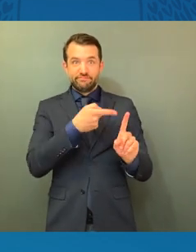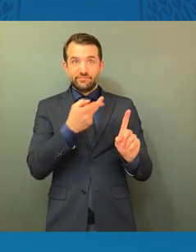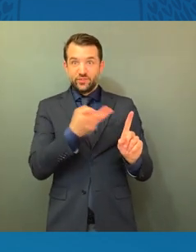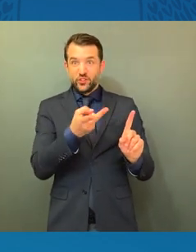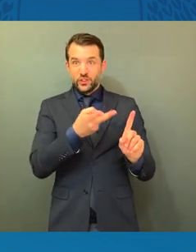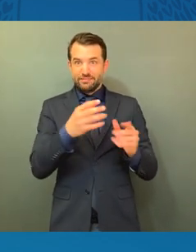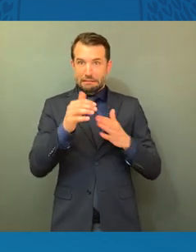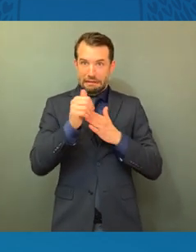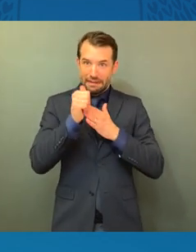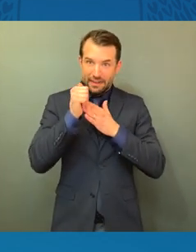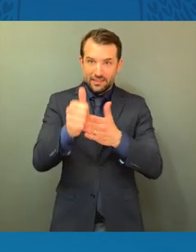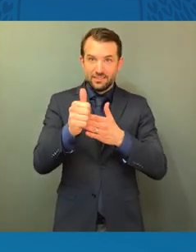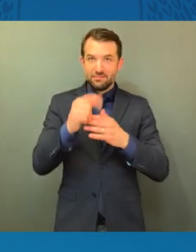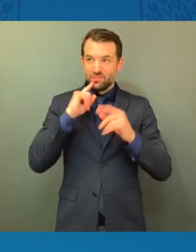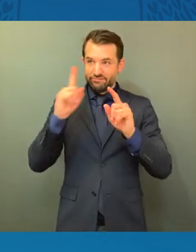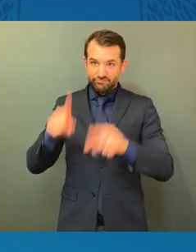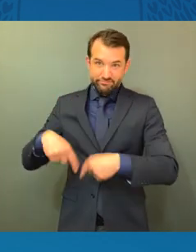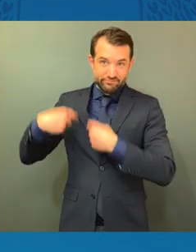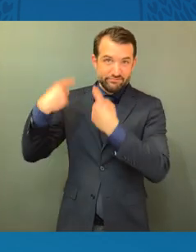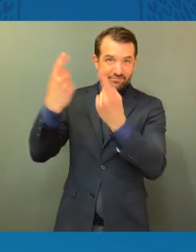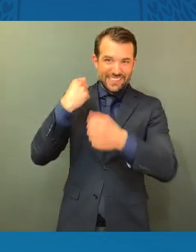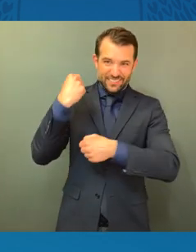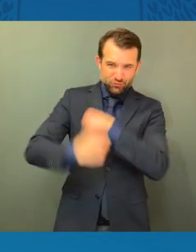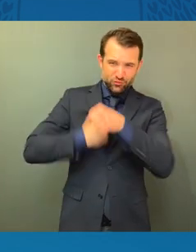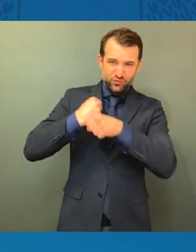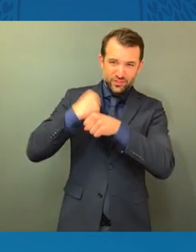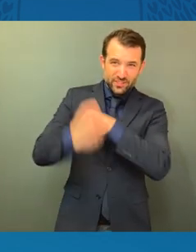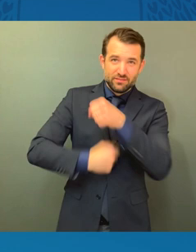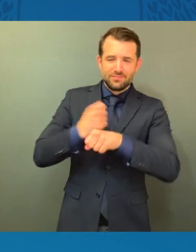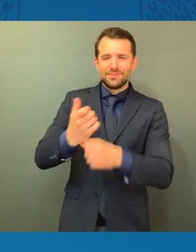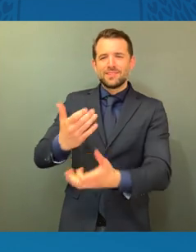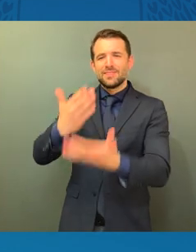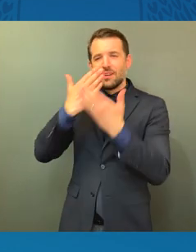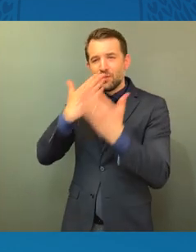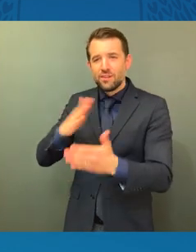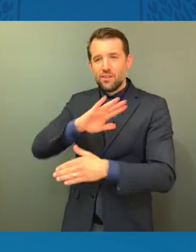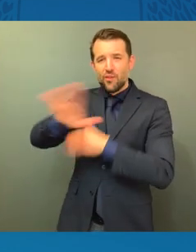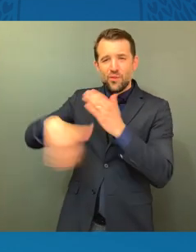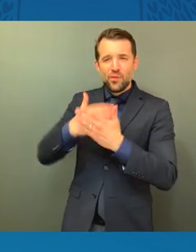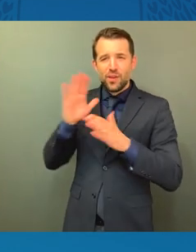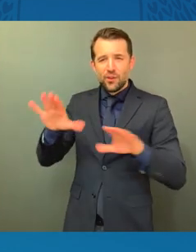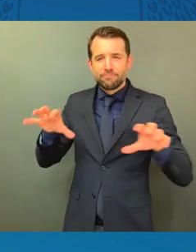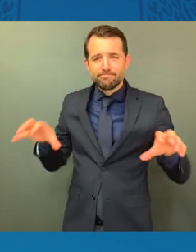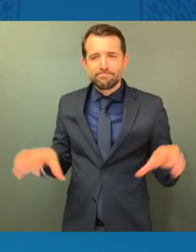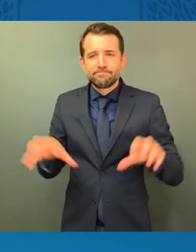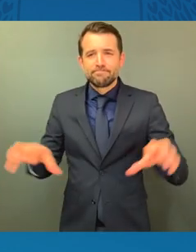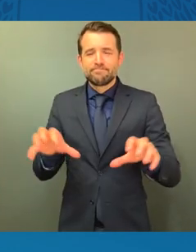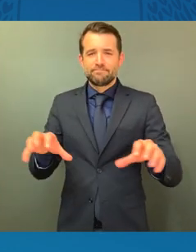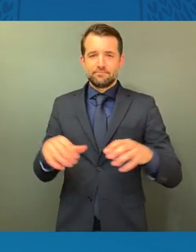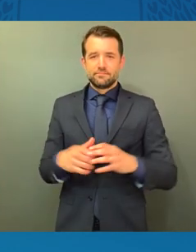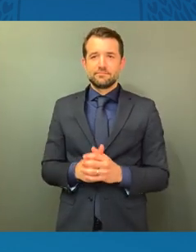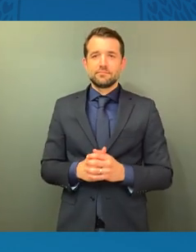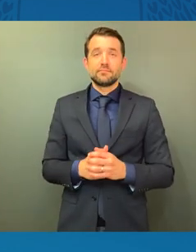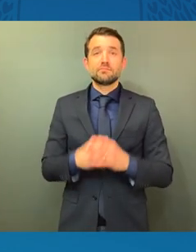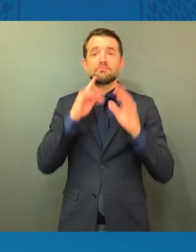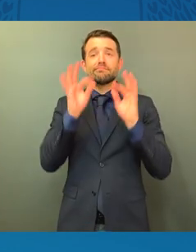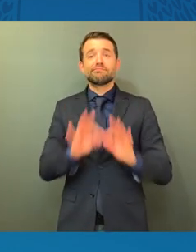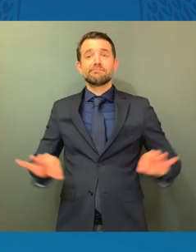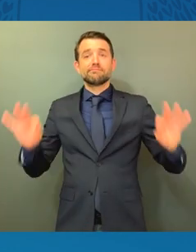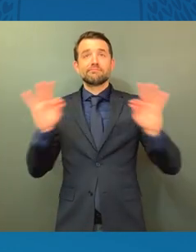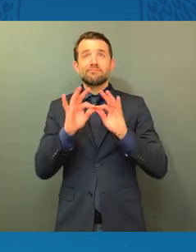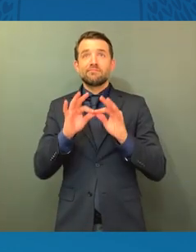long. I cannot thank you enough for all that you do. I just want to just take a point of personal privilege, if I may.